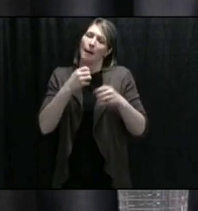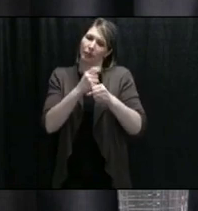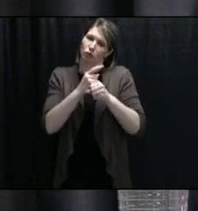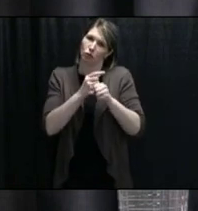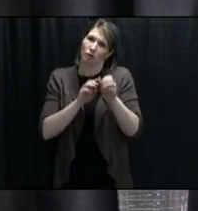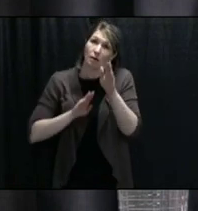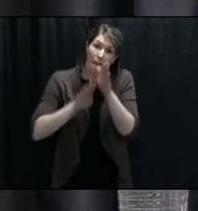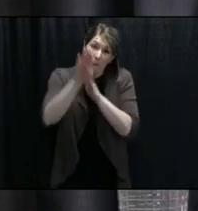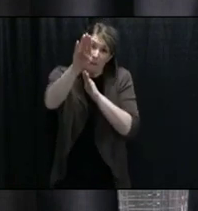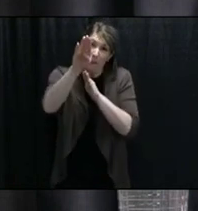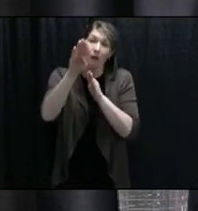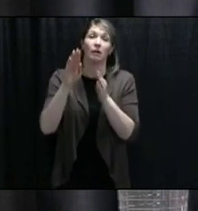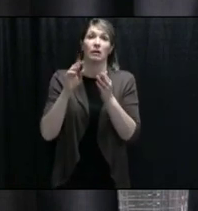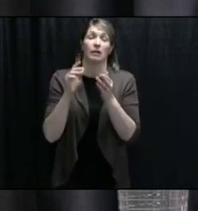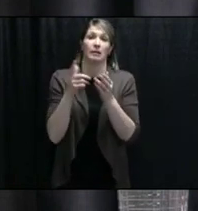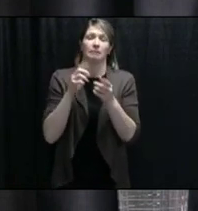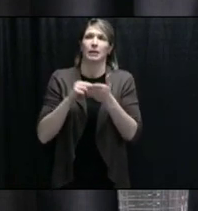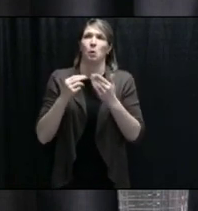worse it will be.